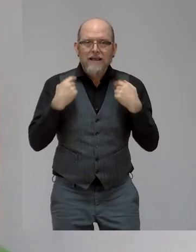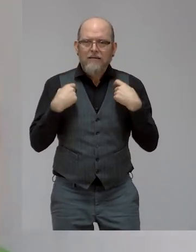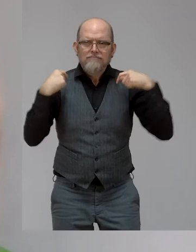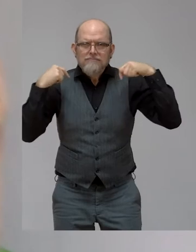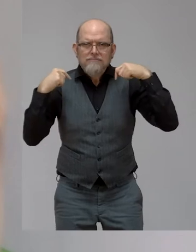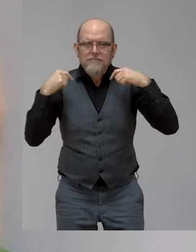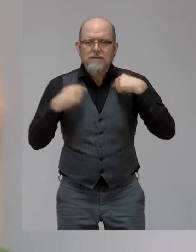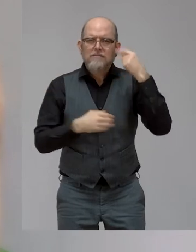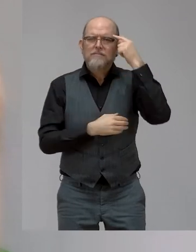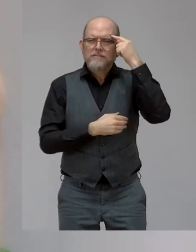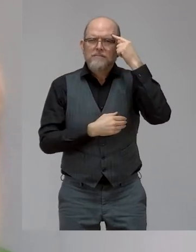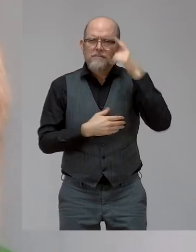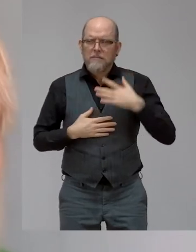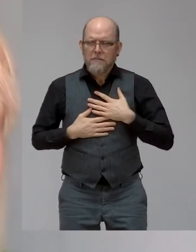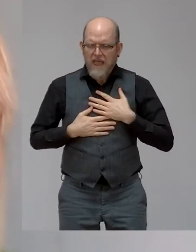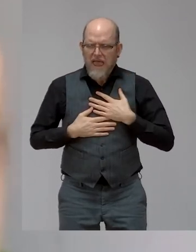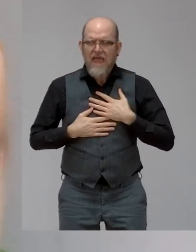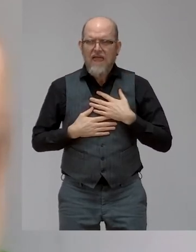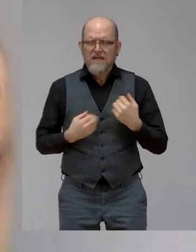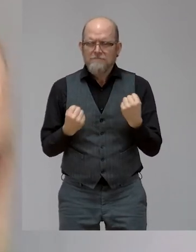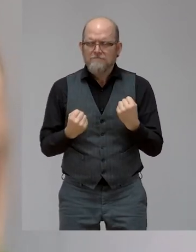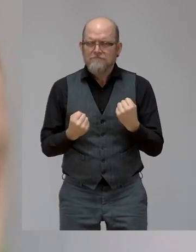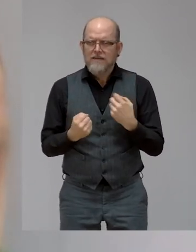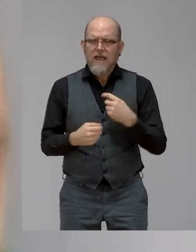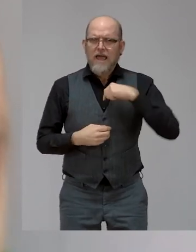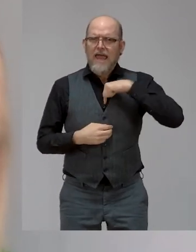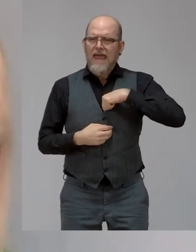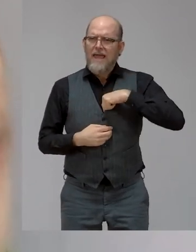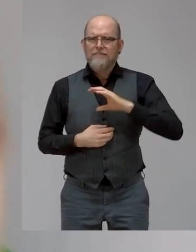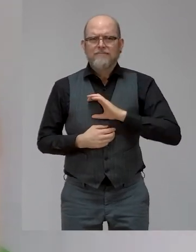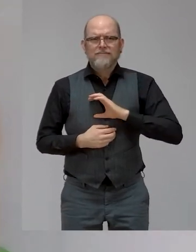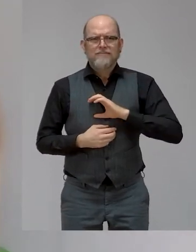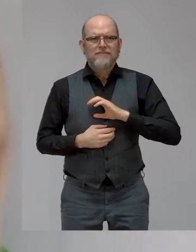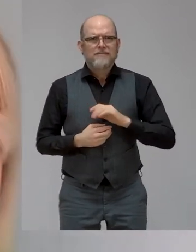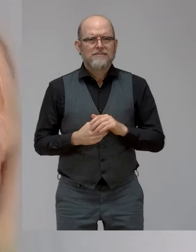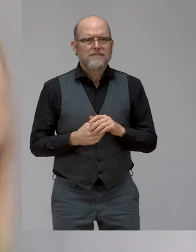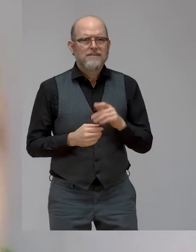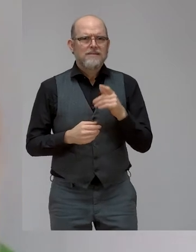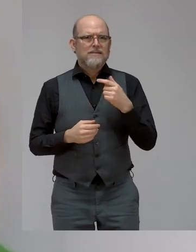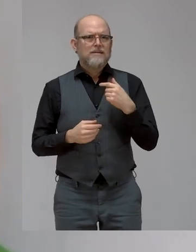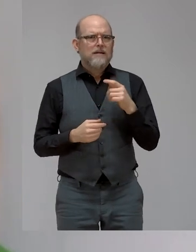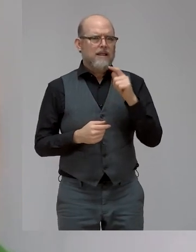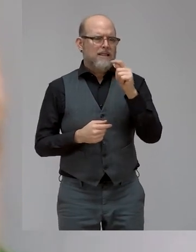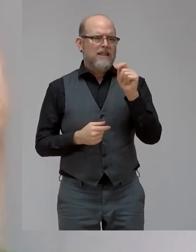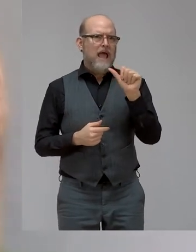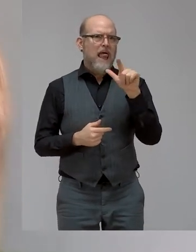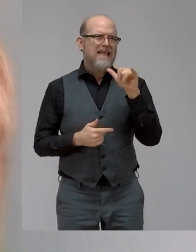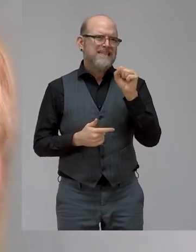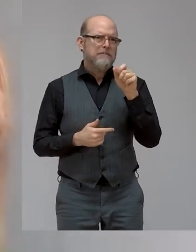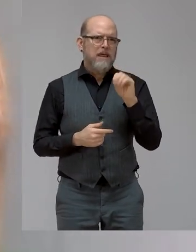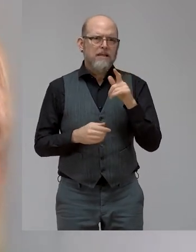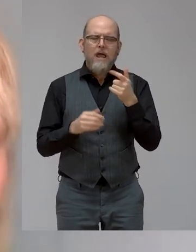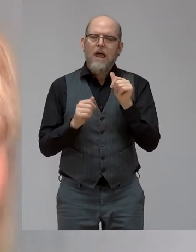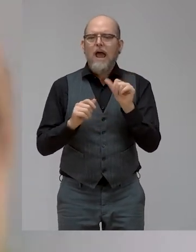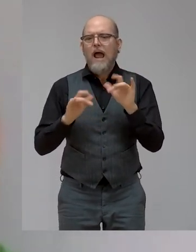I've carried talismans. Sometimes to remind me that when I'm lonely, scared, frightened, that I keep that dream